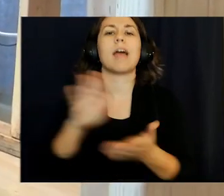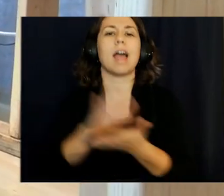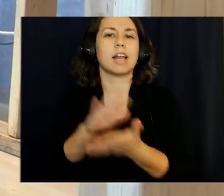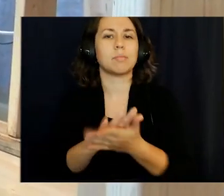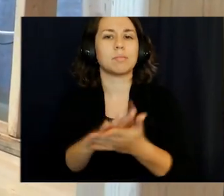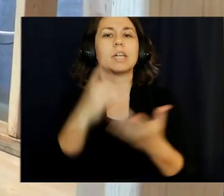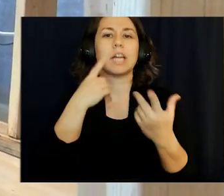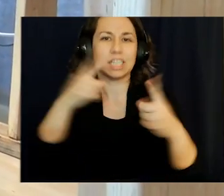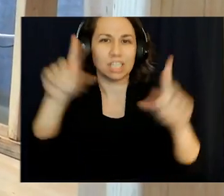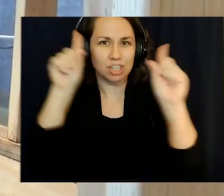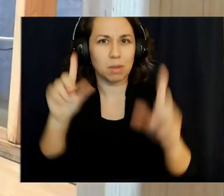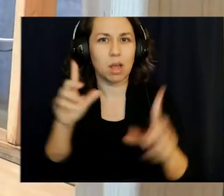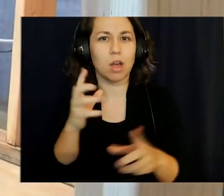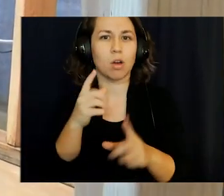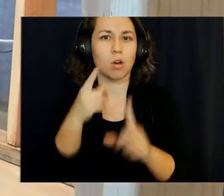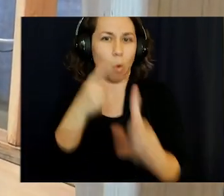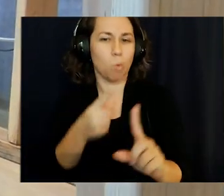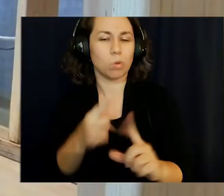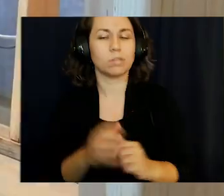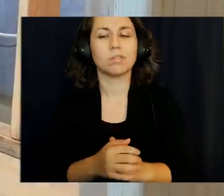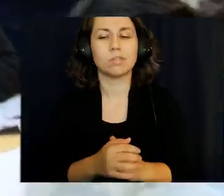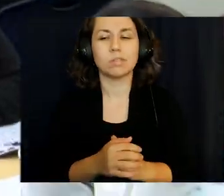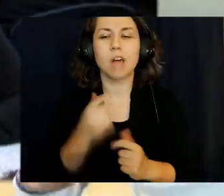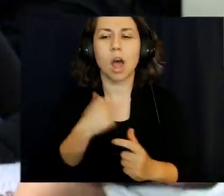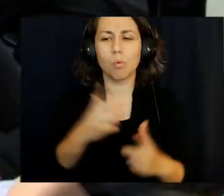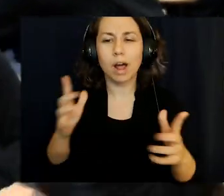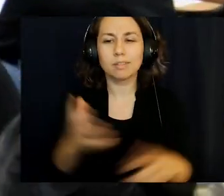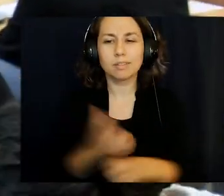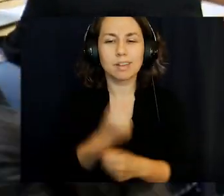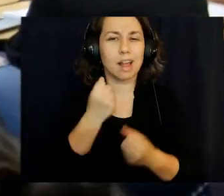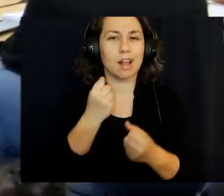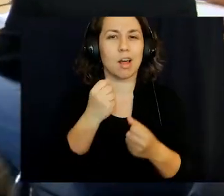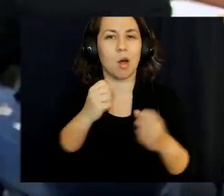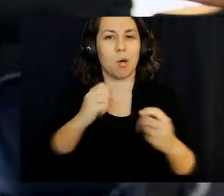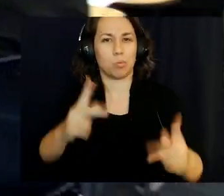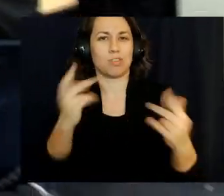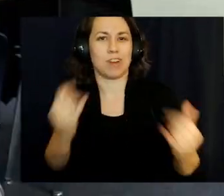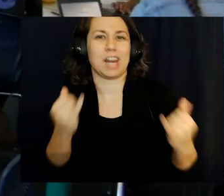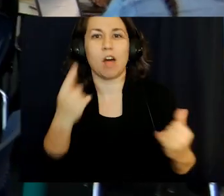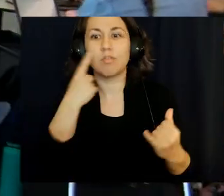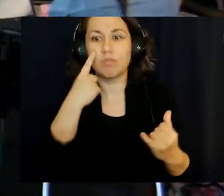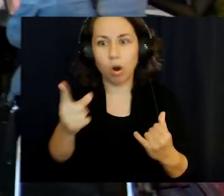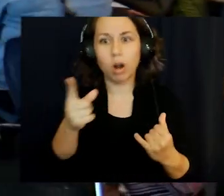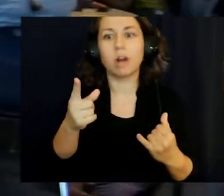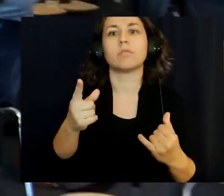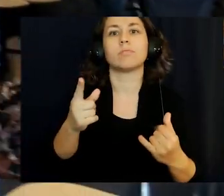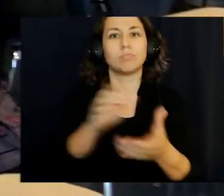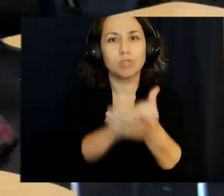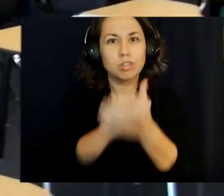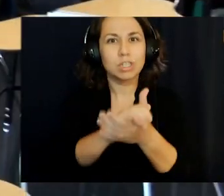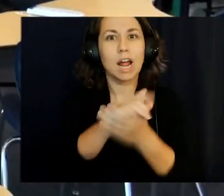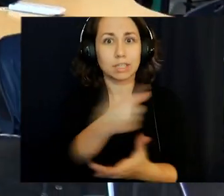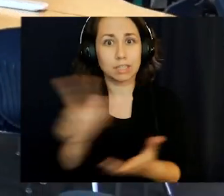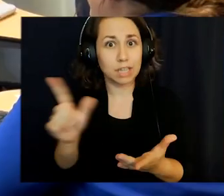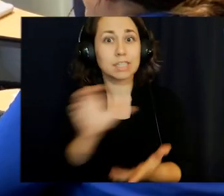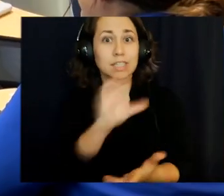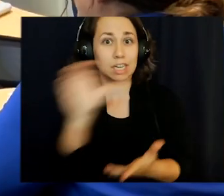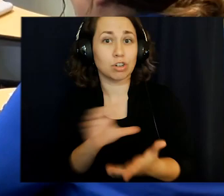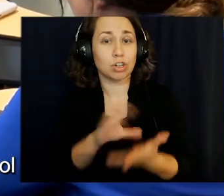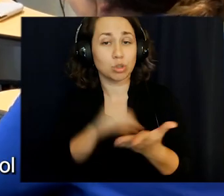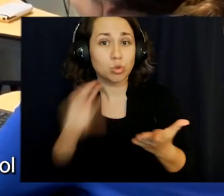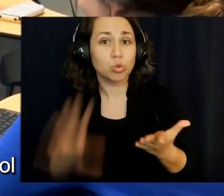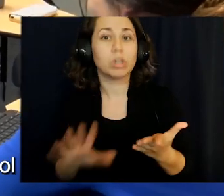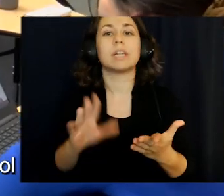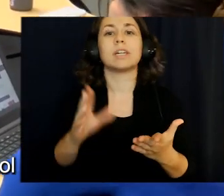academic and achievement goals. I want to take this opportunity to congratulate our Centurions, their families,